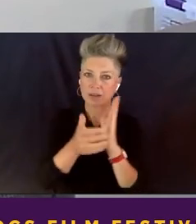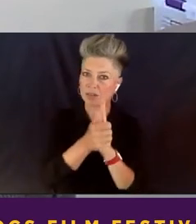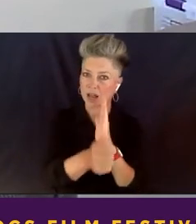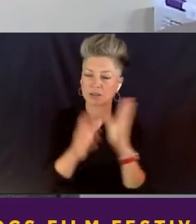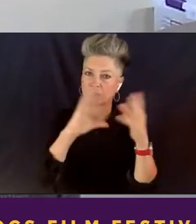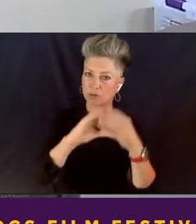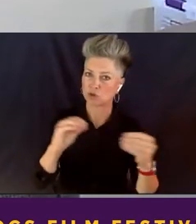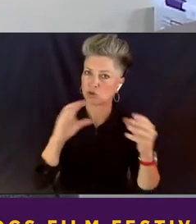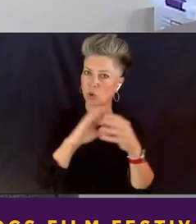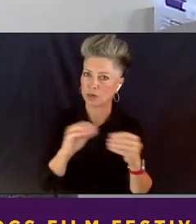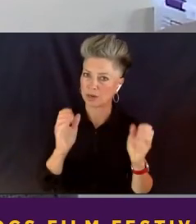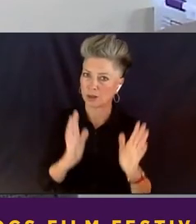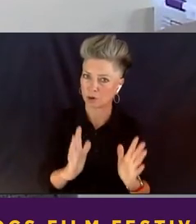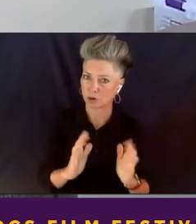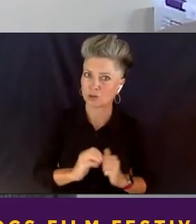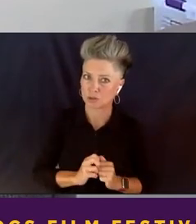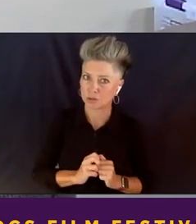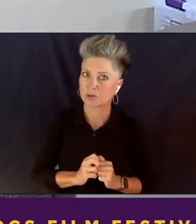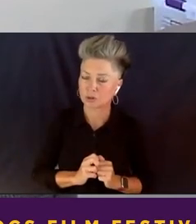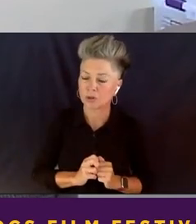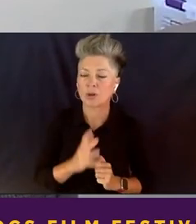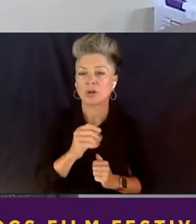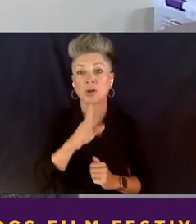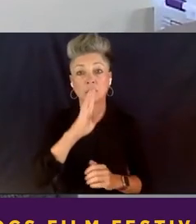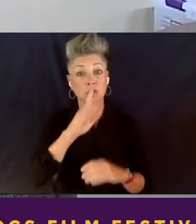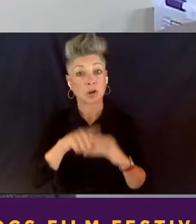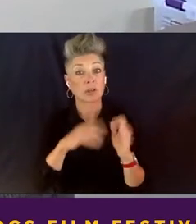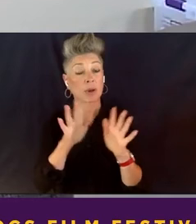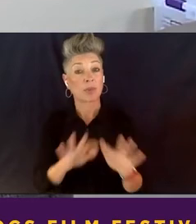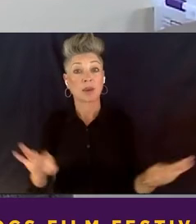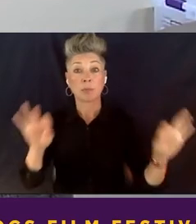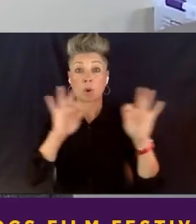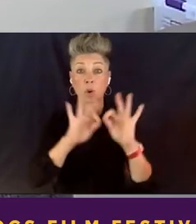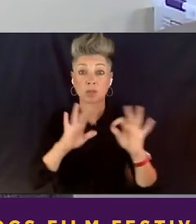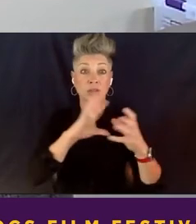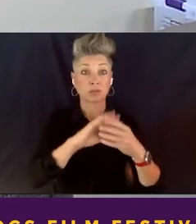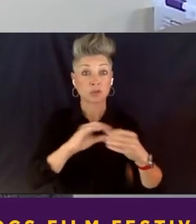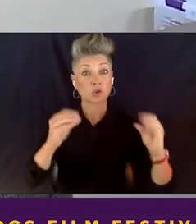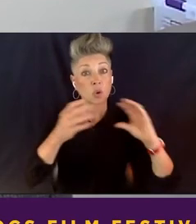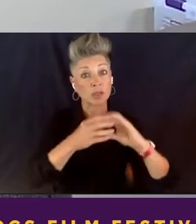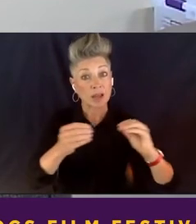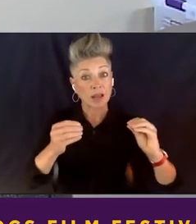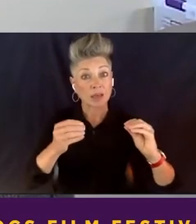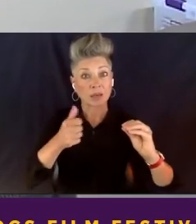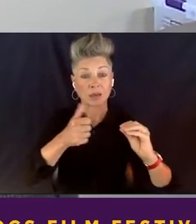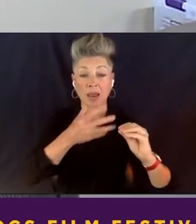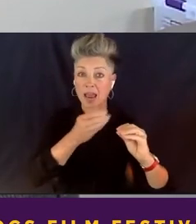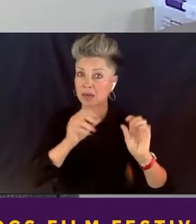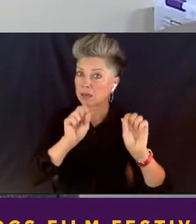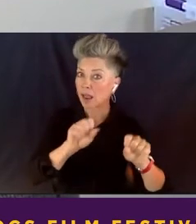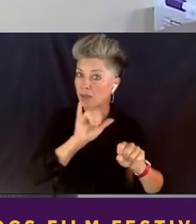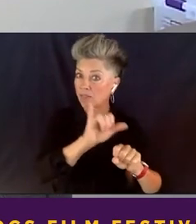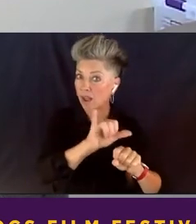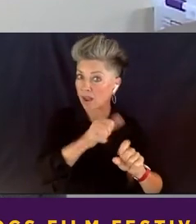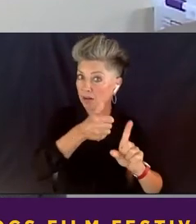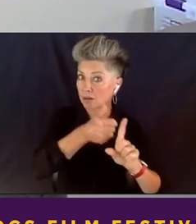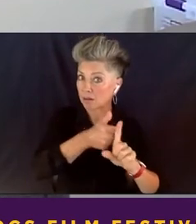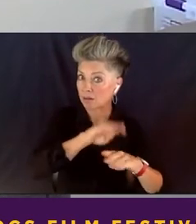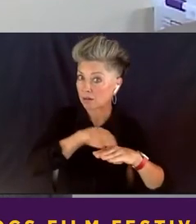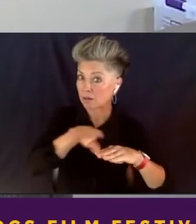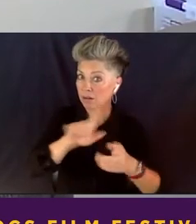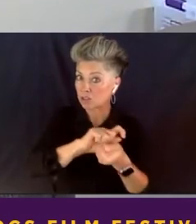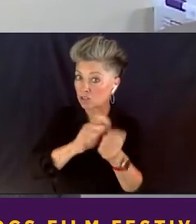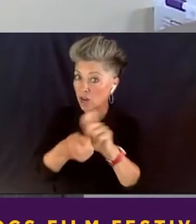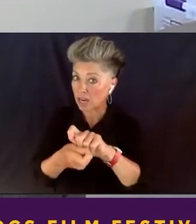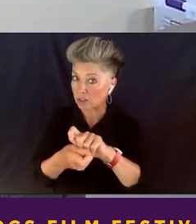talked about, uh, the importance of storytelling and can storytelling really affect change. And I think what it